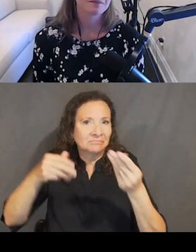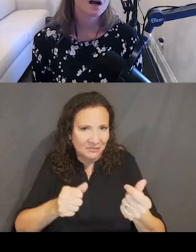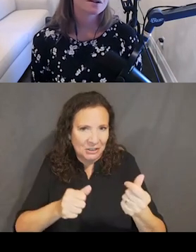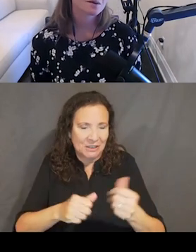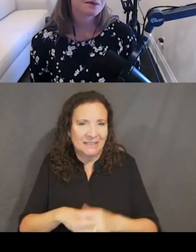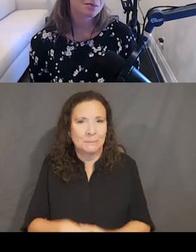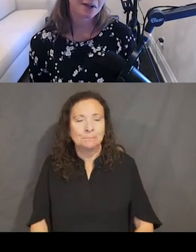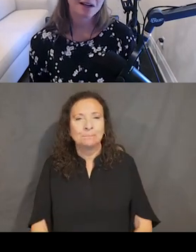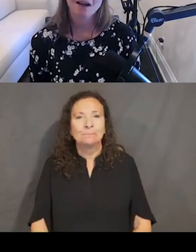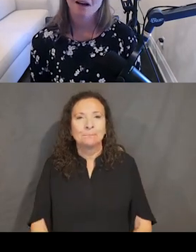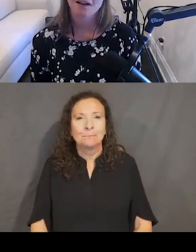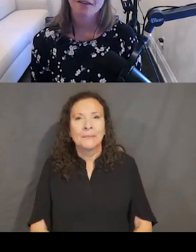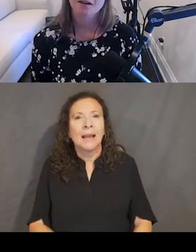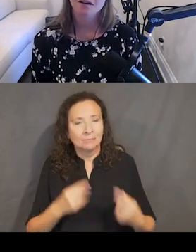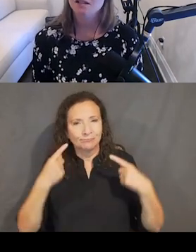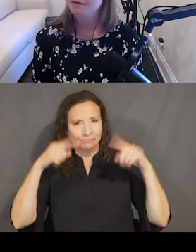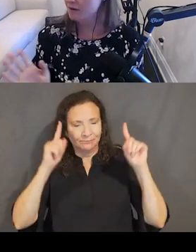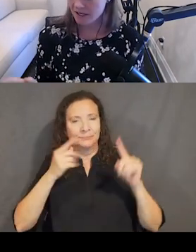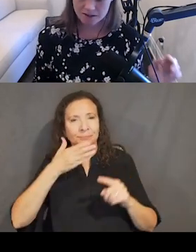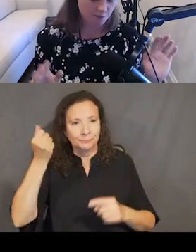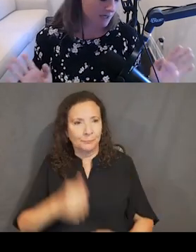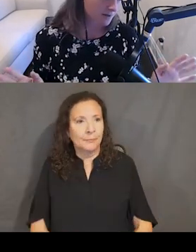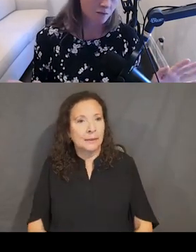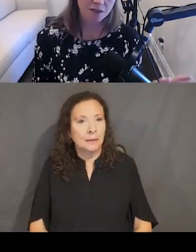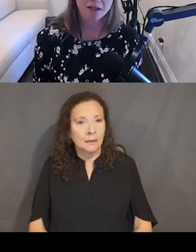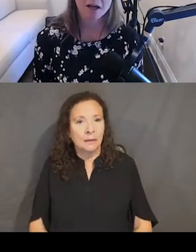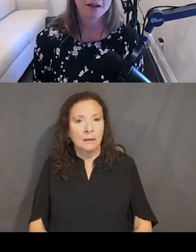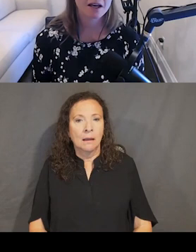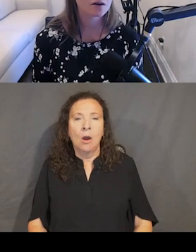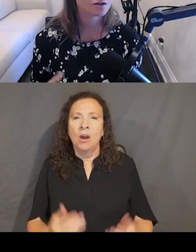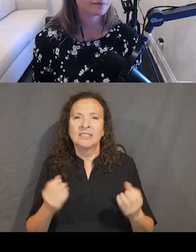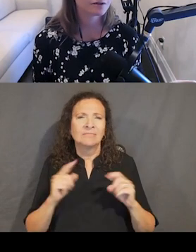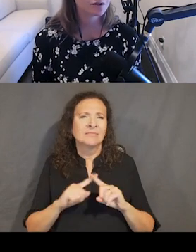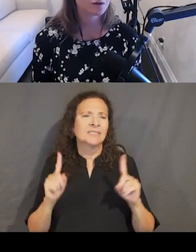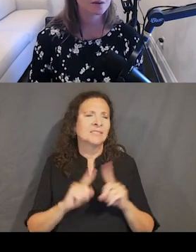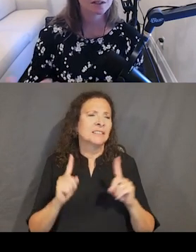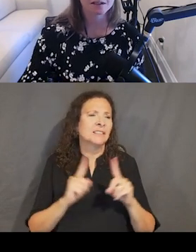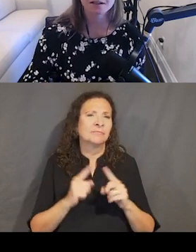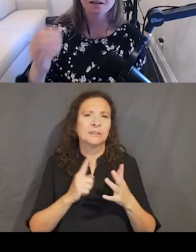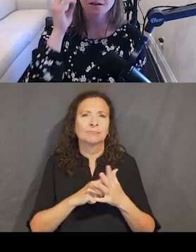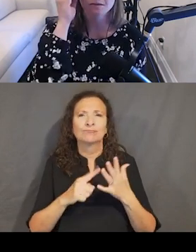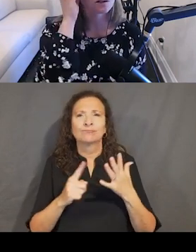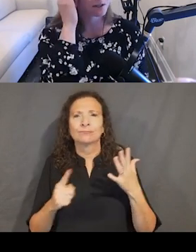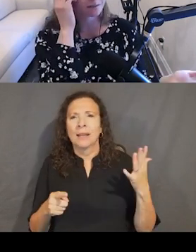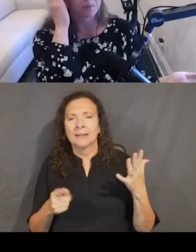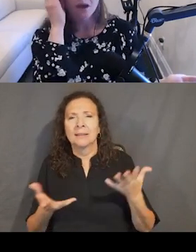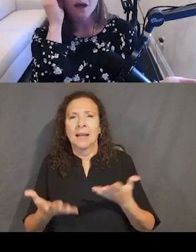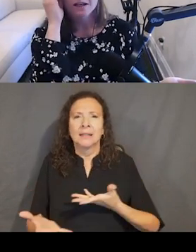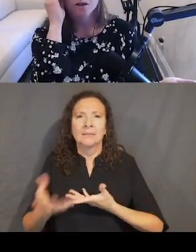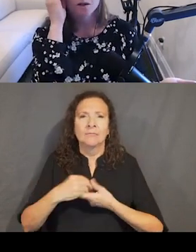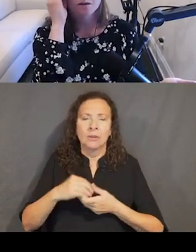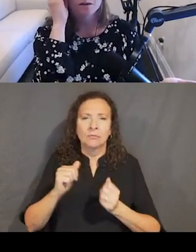So I also want to make a point that there are lots of artifacts, lots of bodies of work that all contribute to our design system ecosystem.